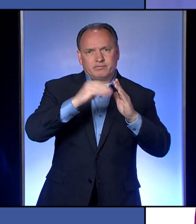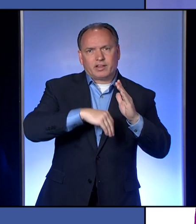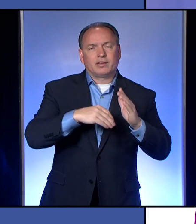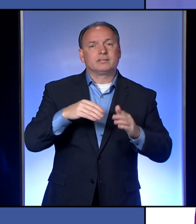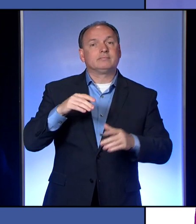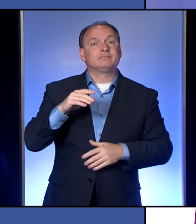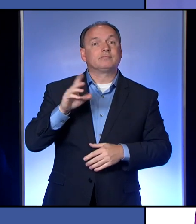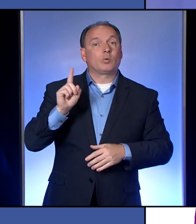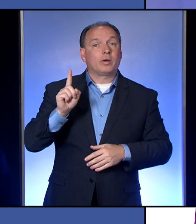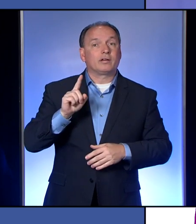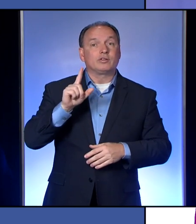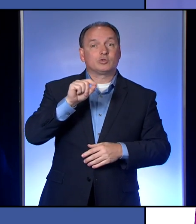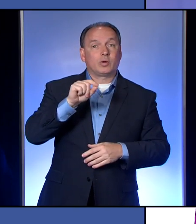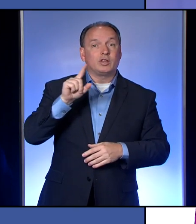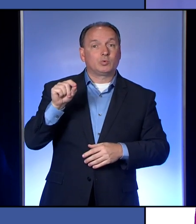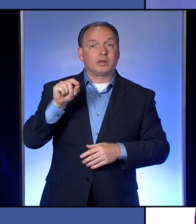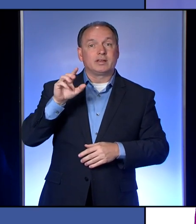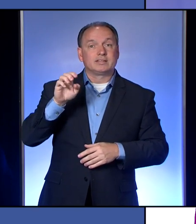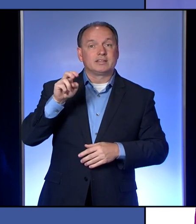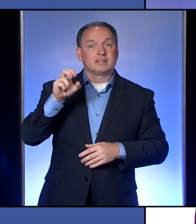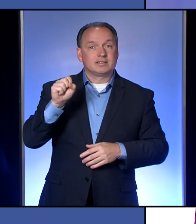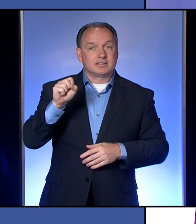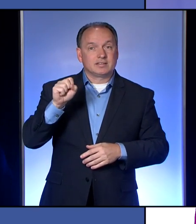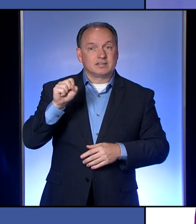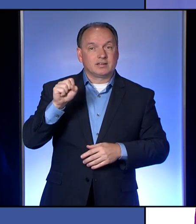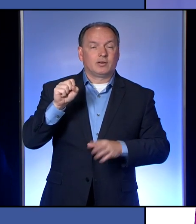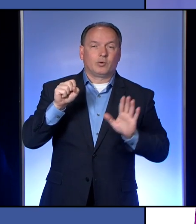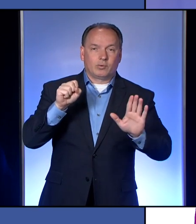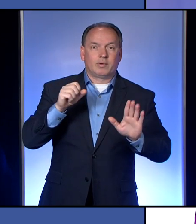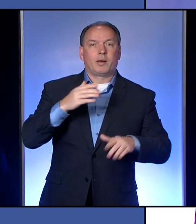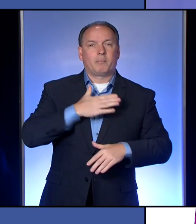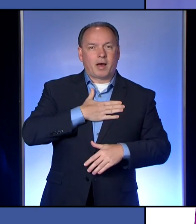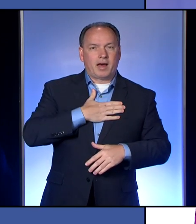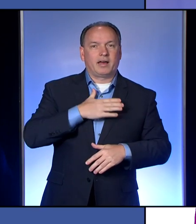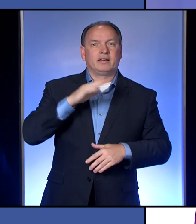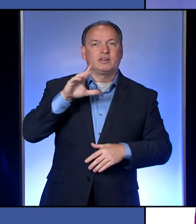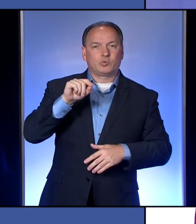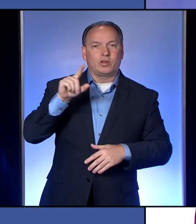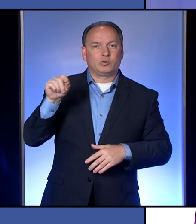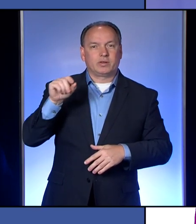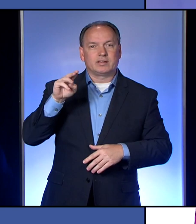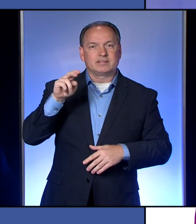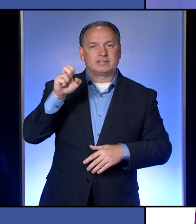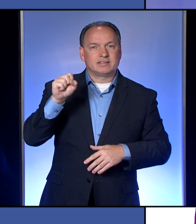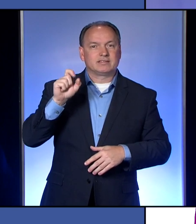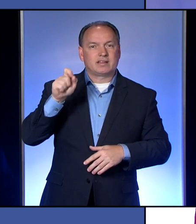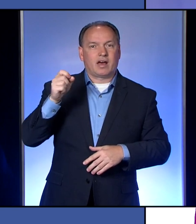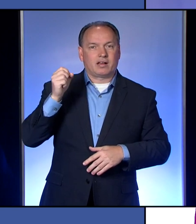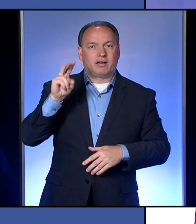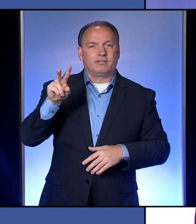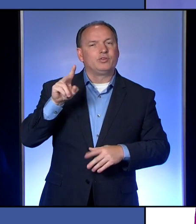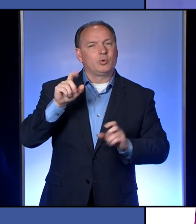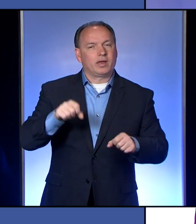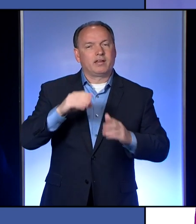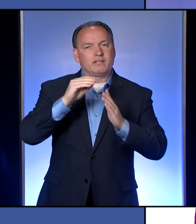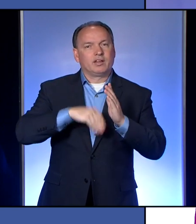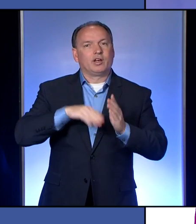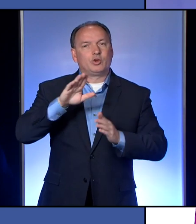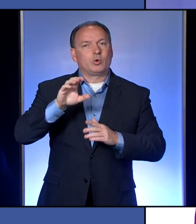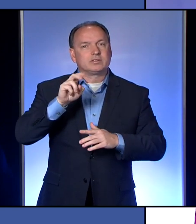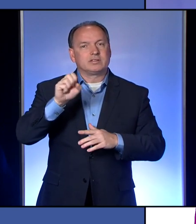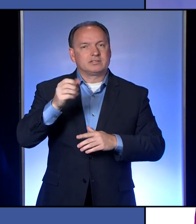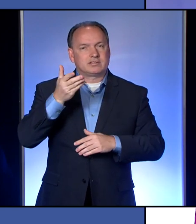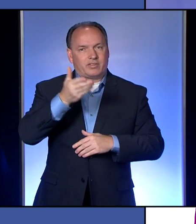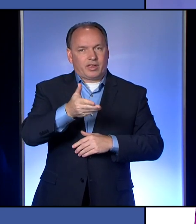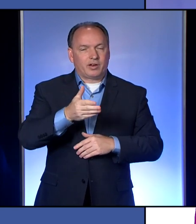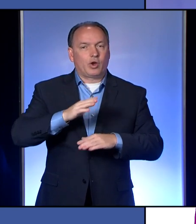Go to my2020census.gov and you can fill your census form